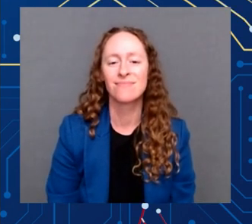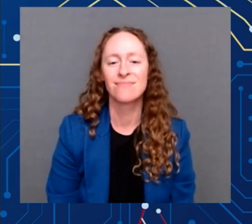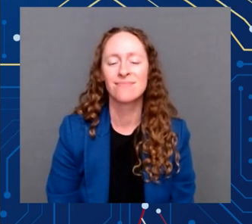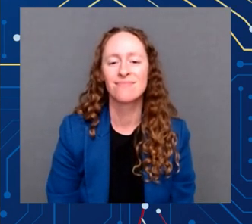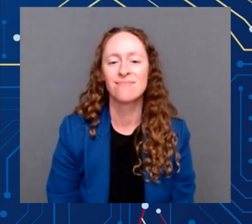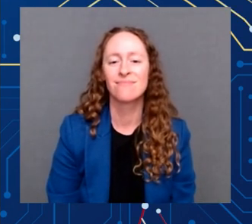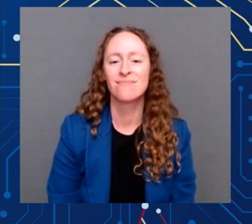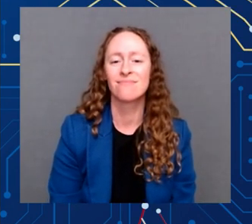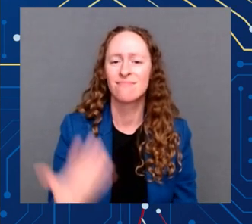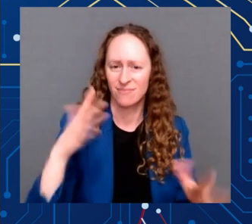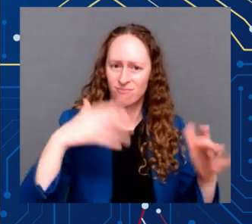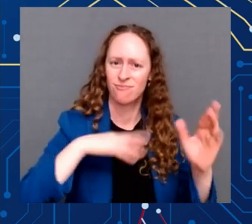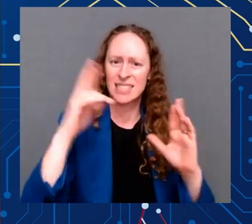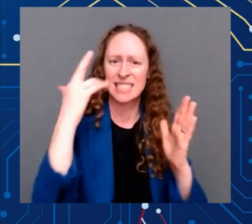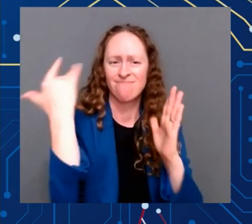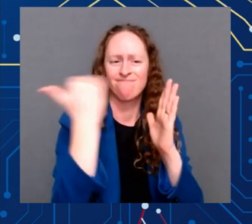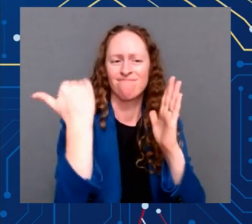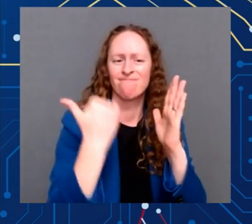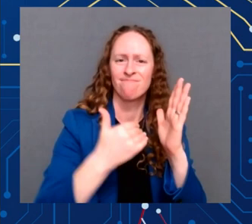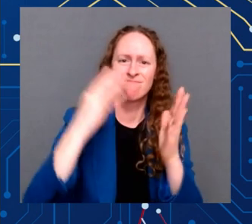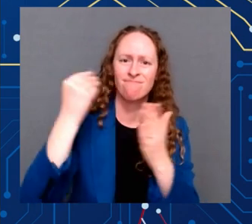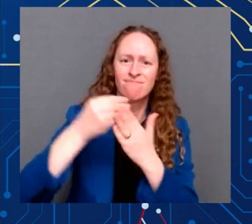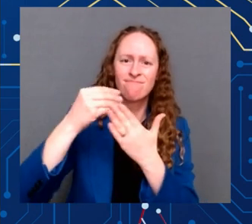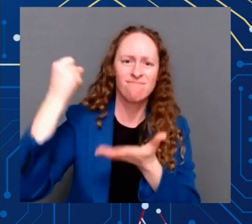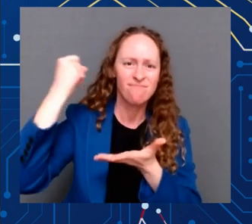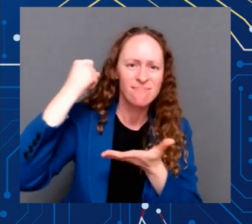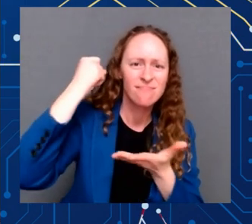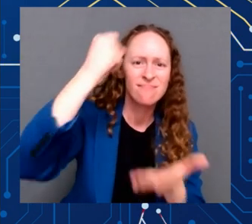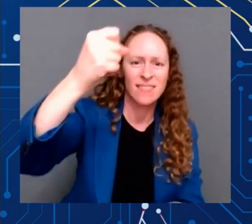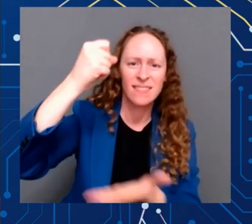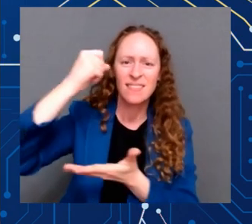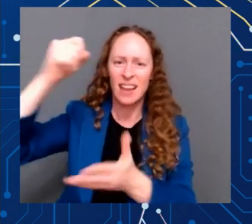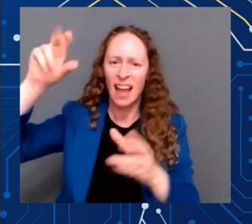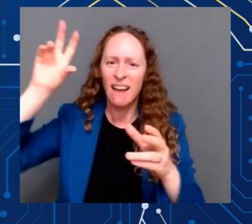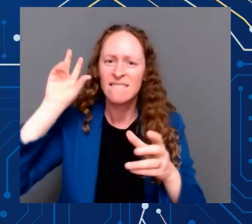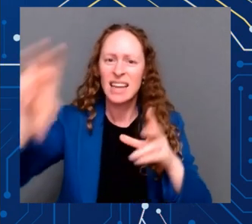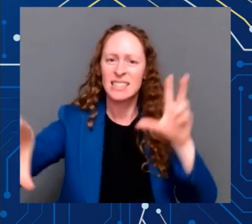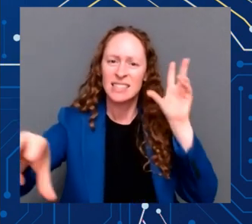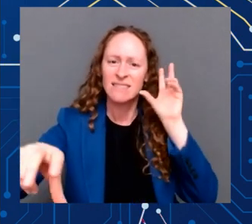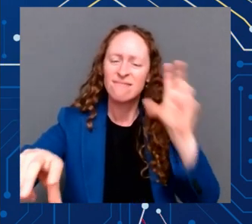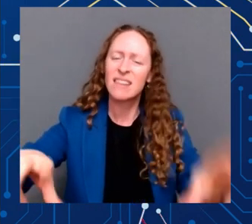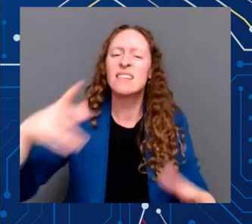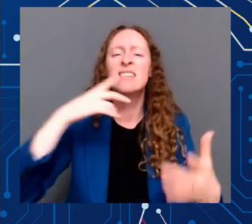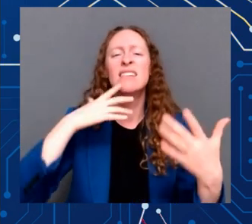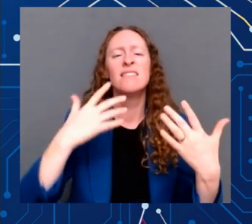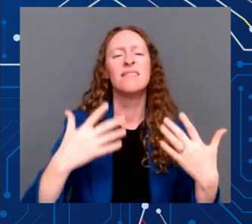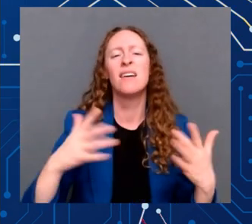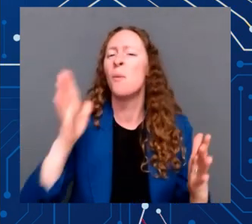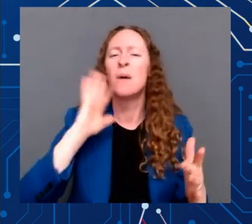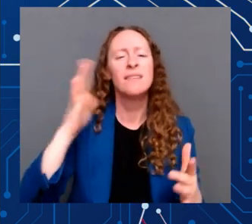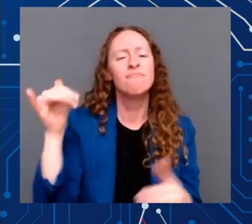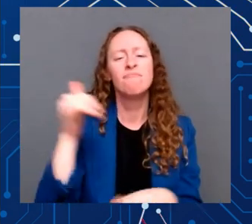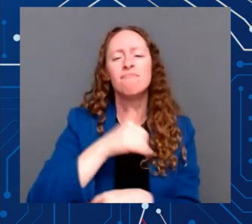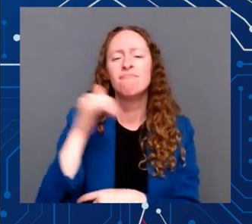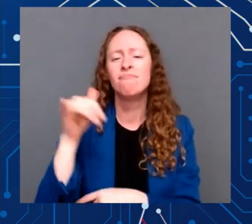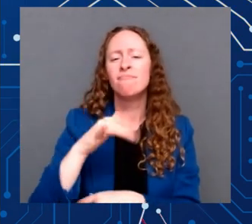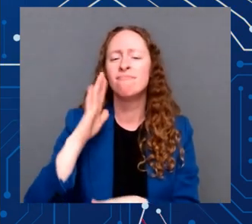We're going to construct an entire semiconductor ecosystem right here in the United States of America.